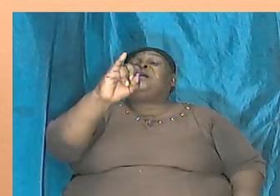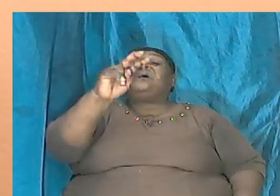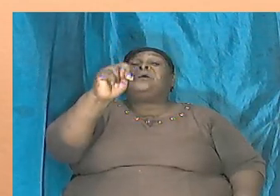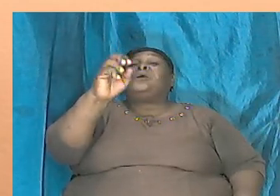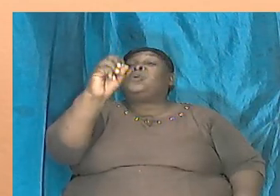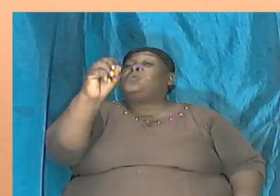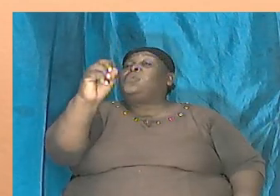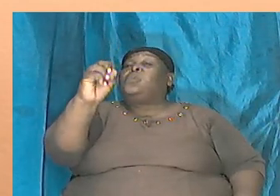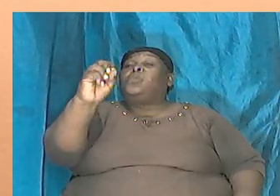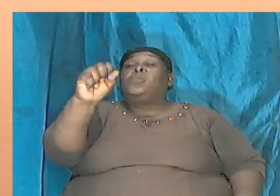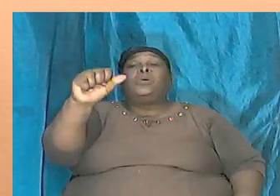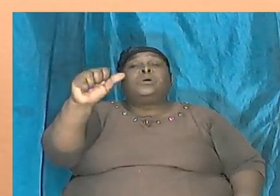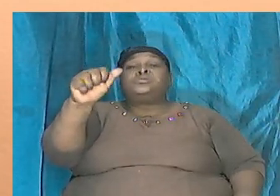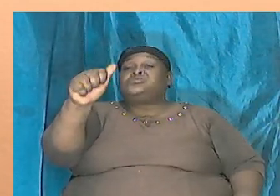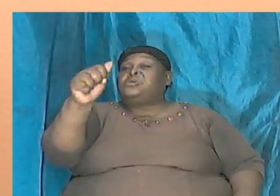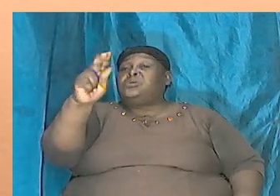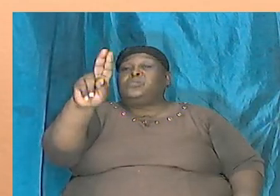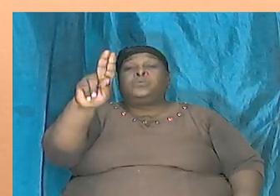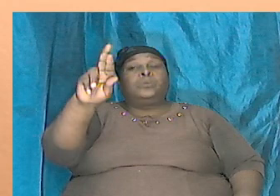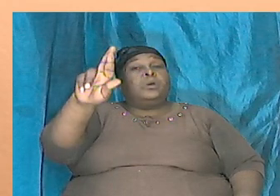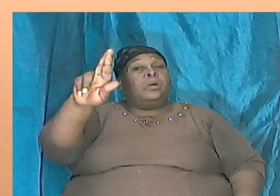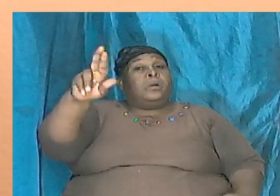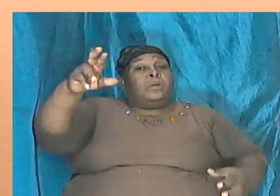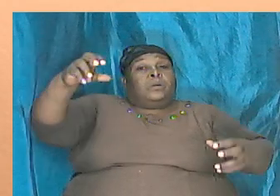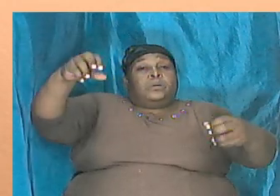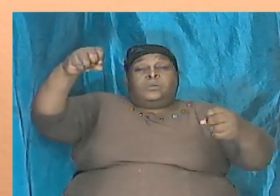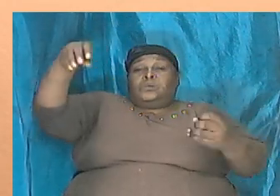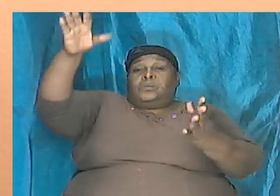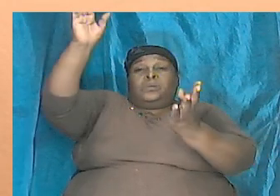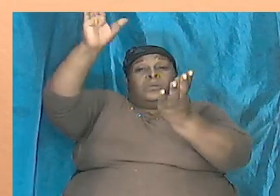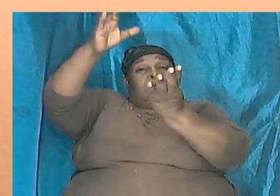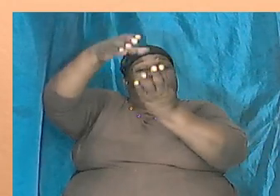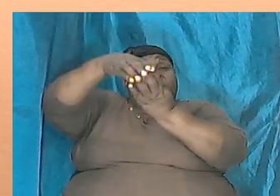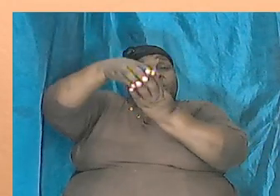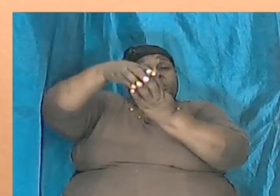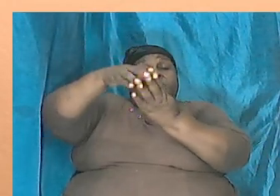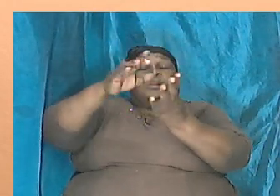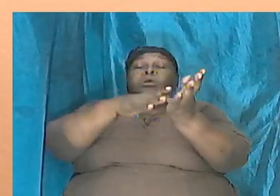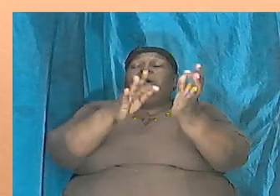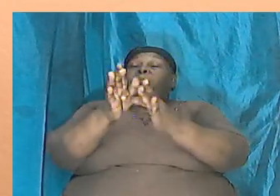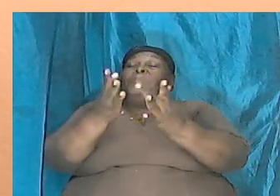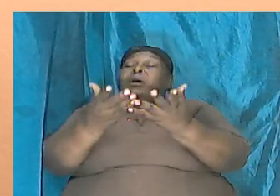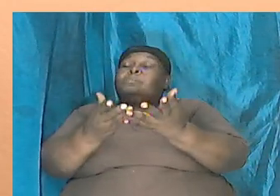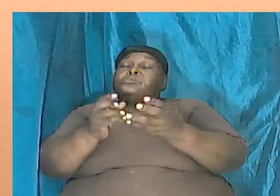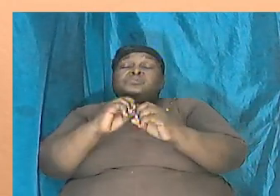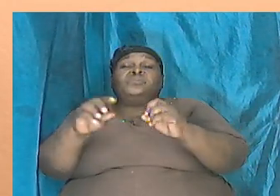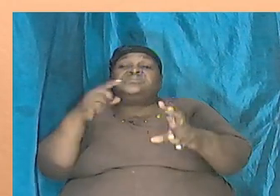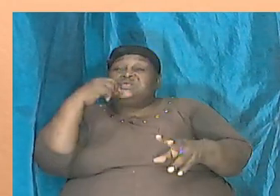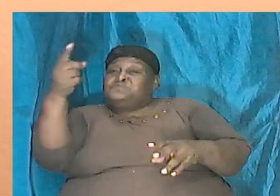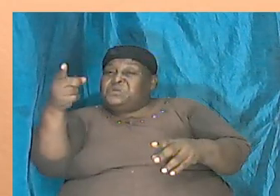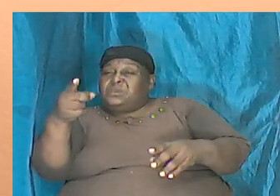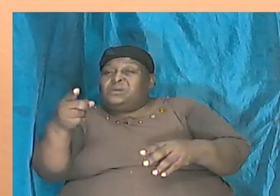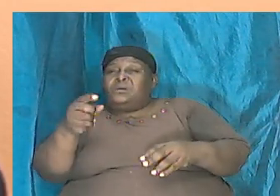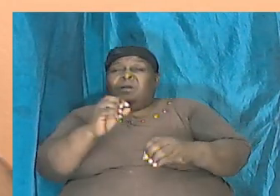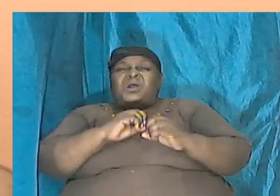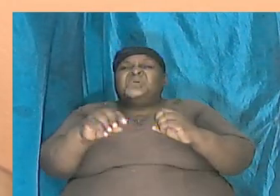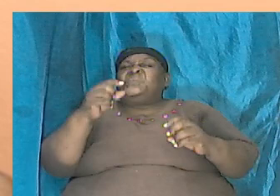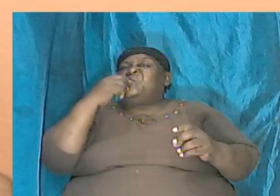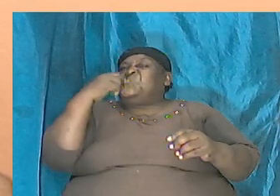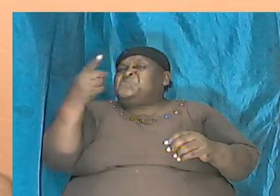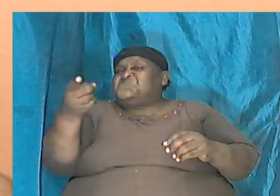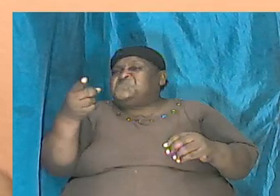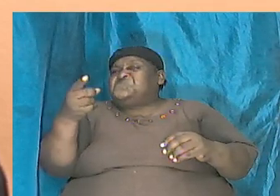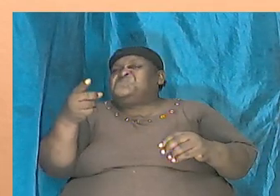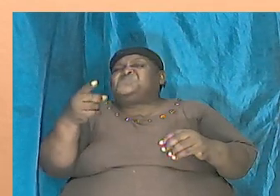doesn't mean that the Bible didn't speak to them or didn't make mention of their